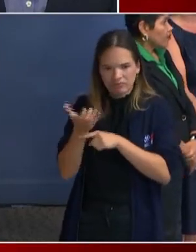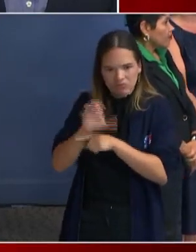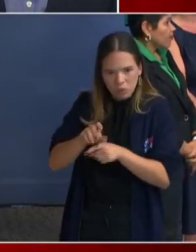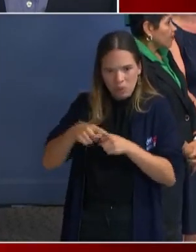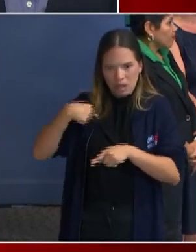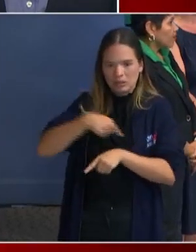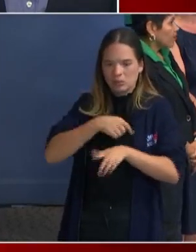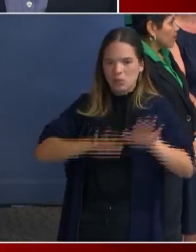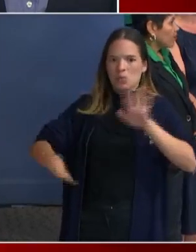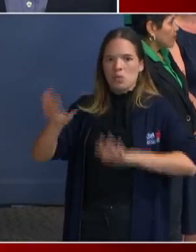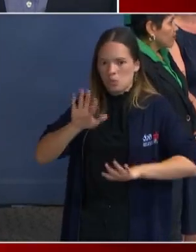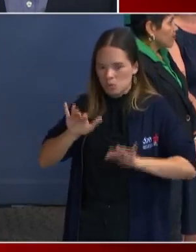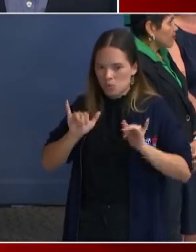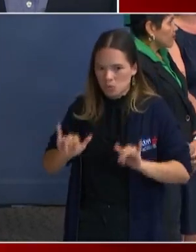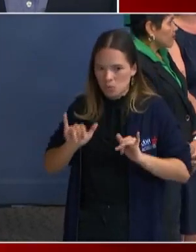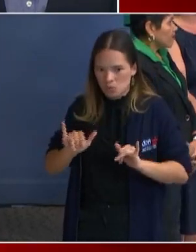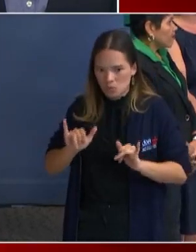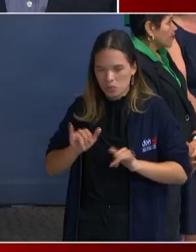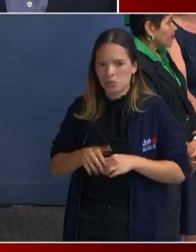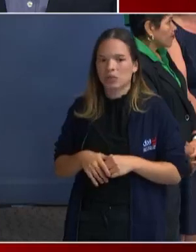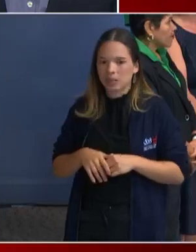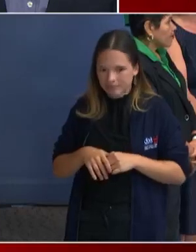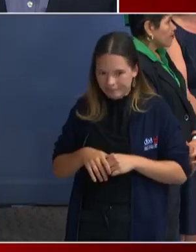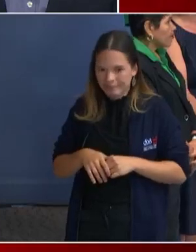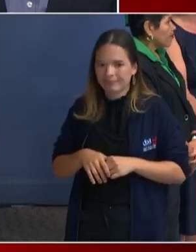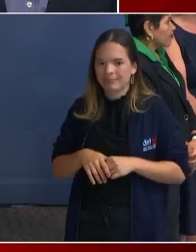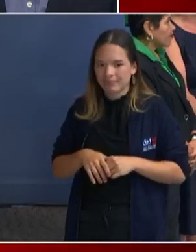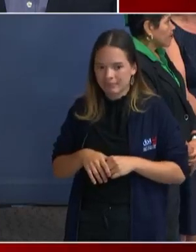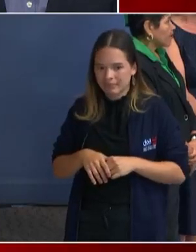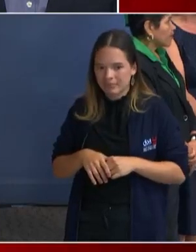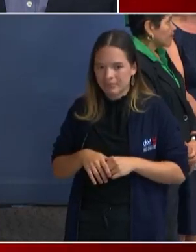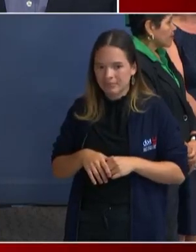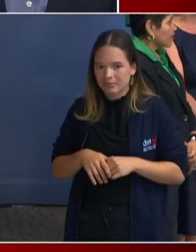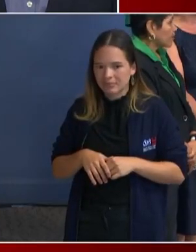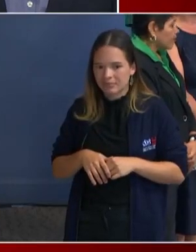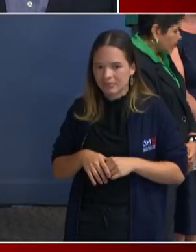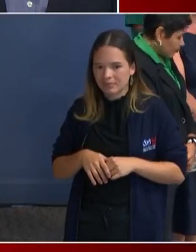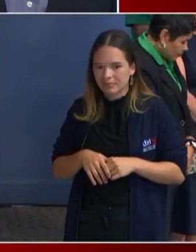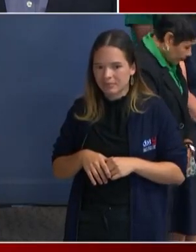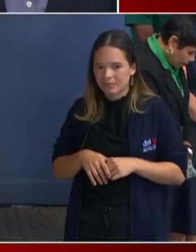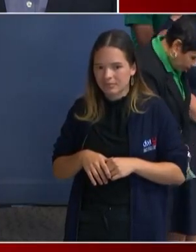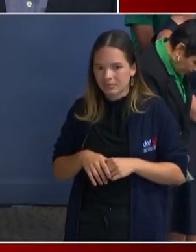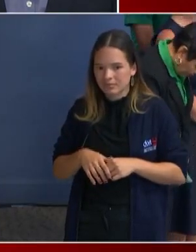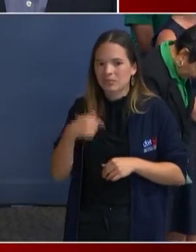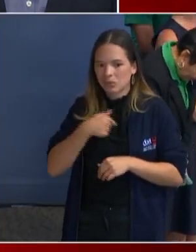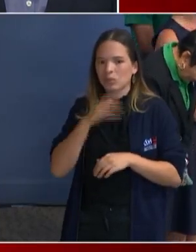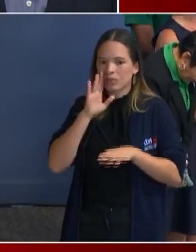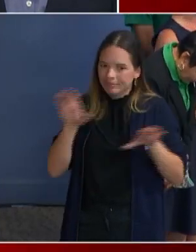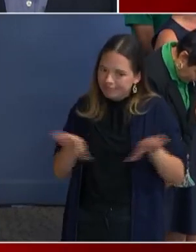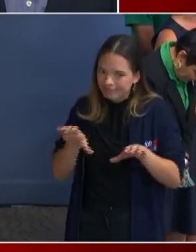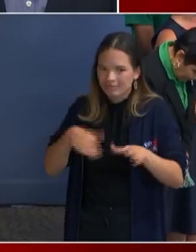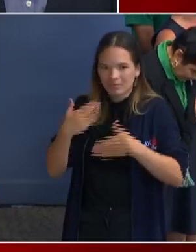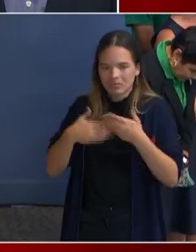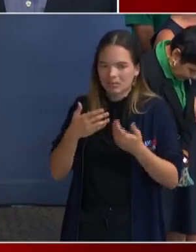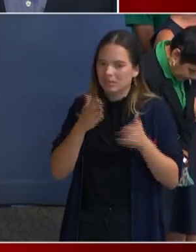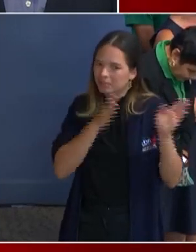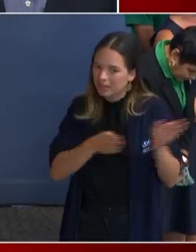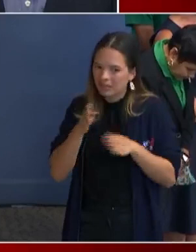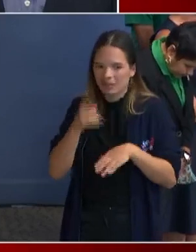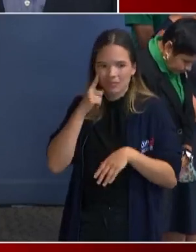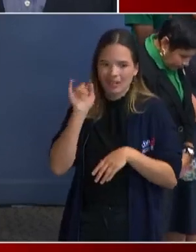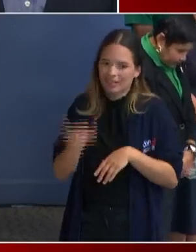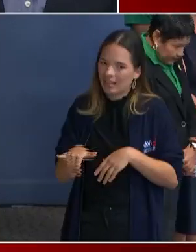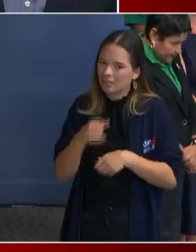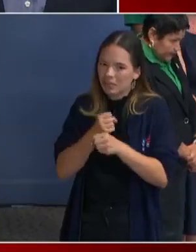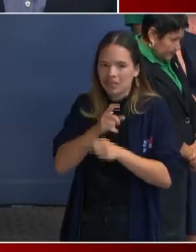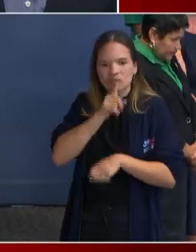is an unknown that there are, um, we're gonna do our best to prepare for, to make sure that we have an infrastructure that